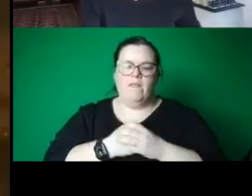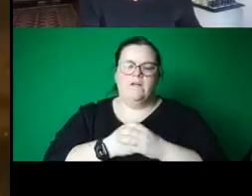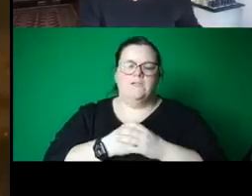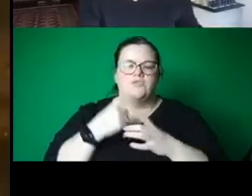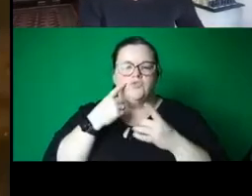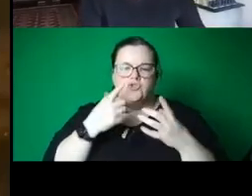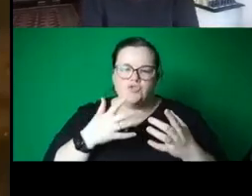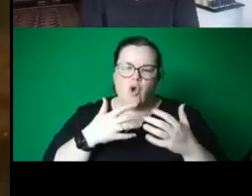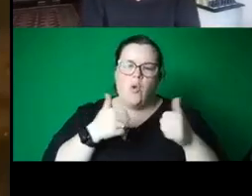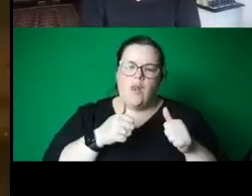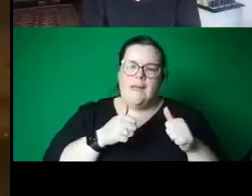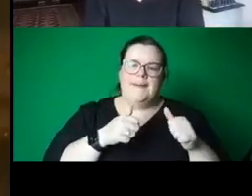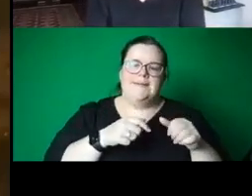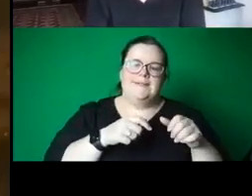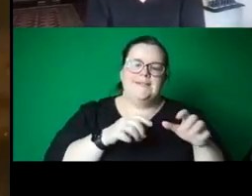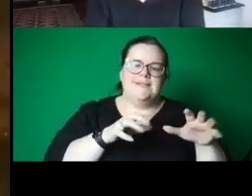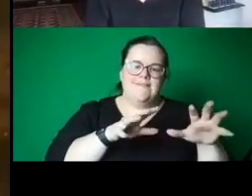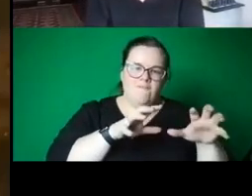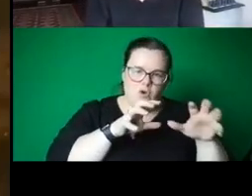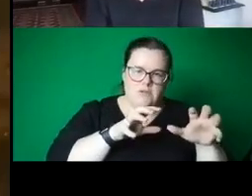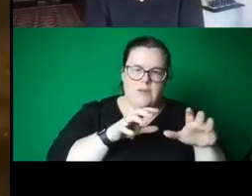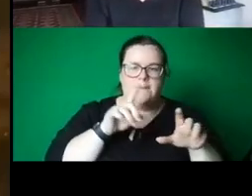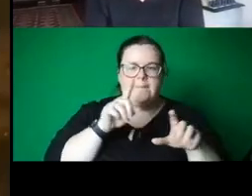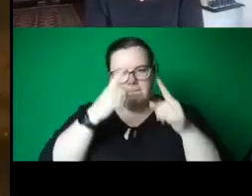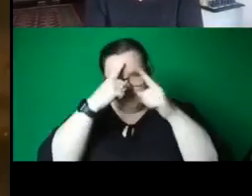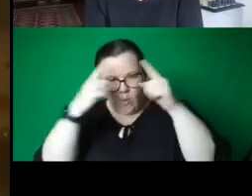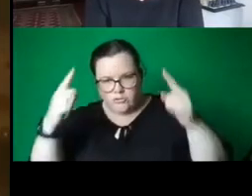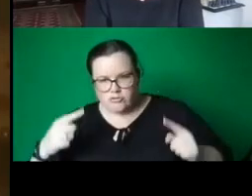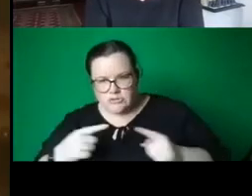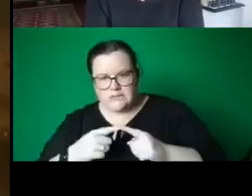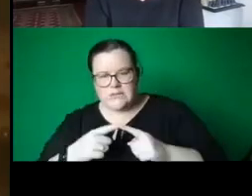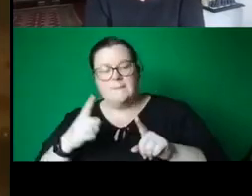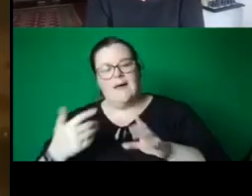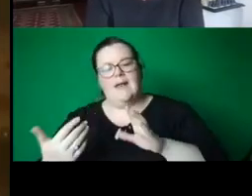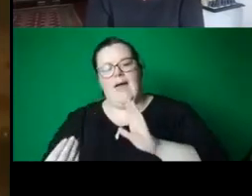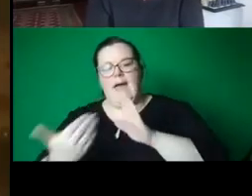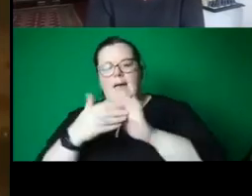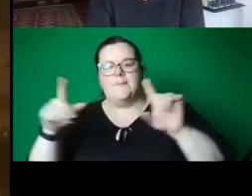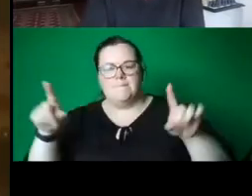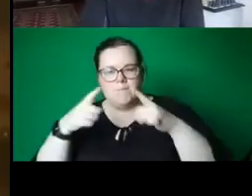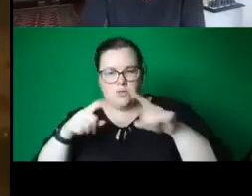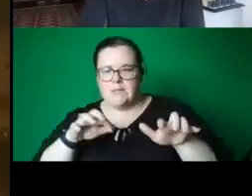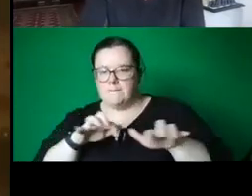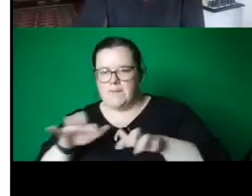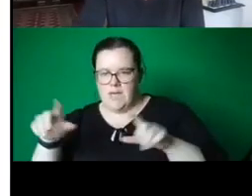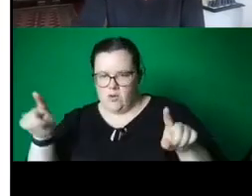portraits and landscapes and listening to piano music, a major element and narrator in this film.